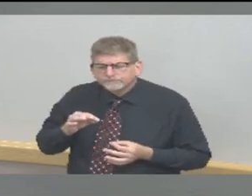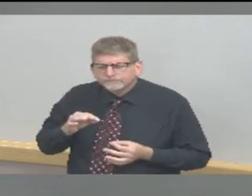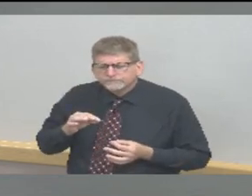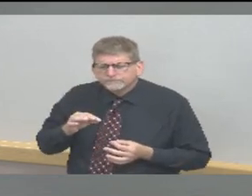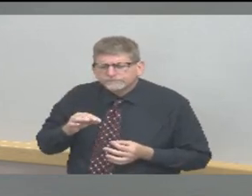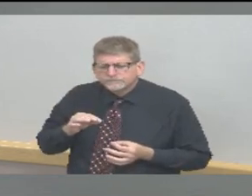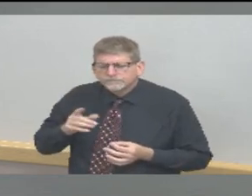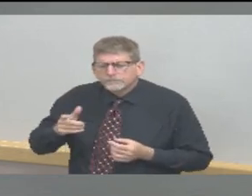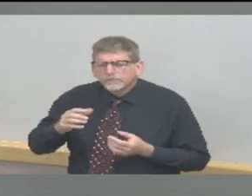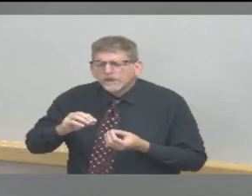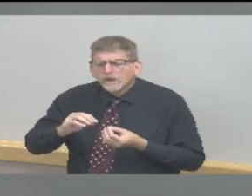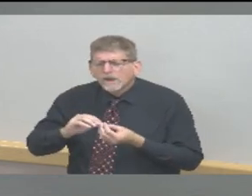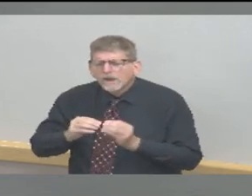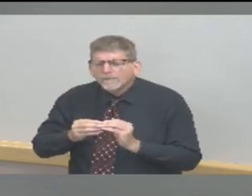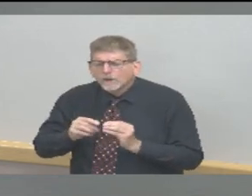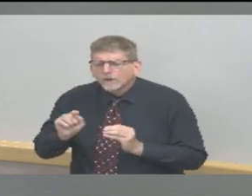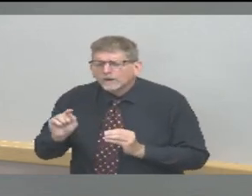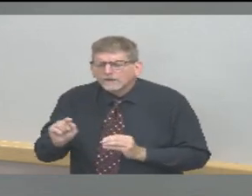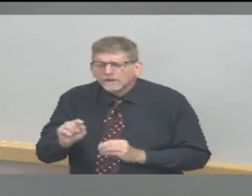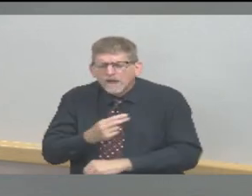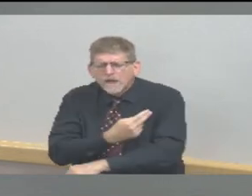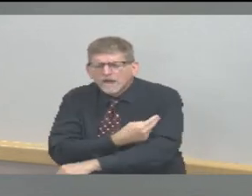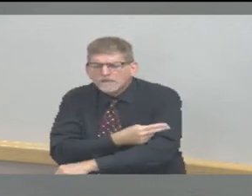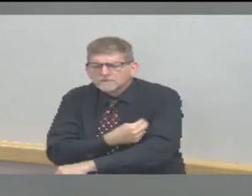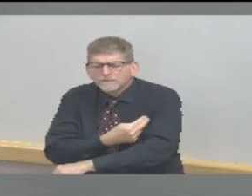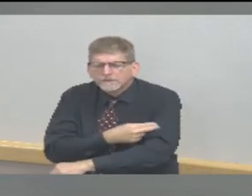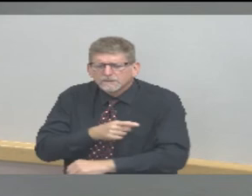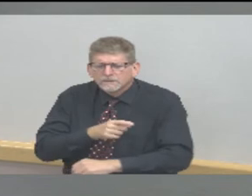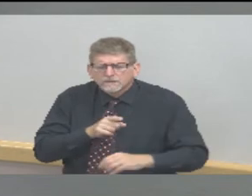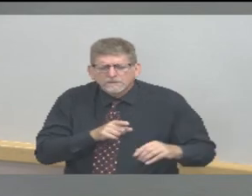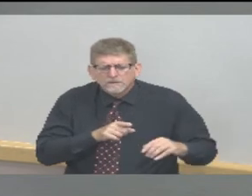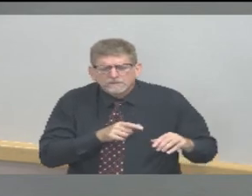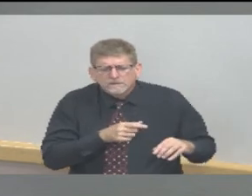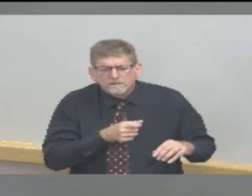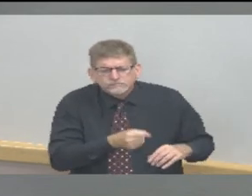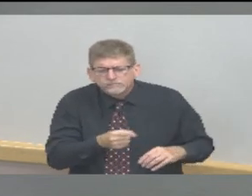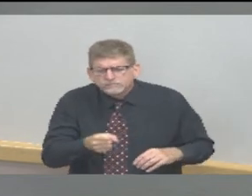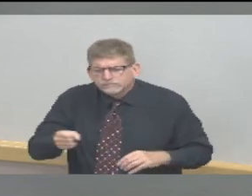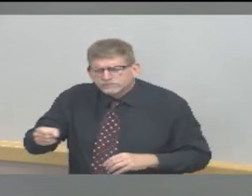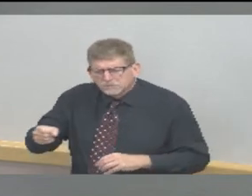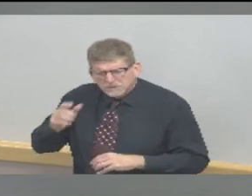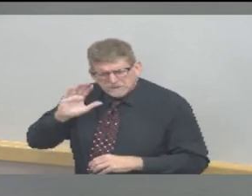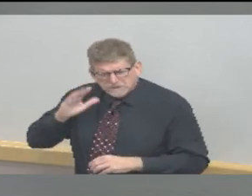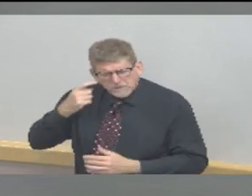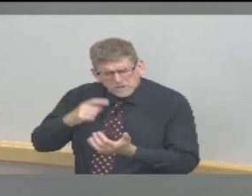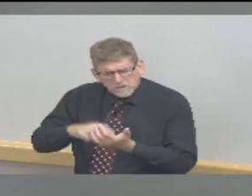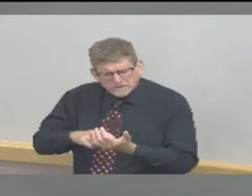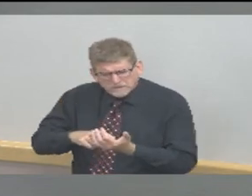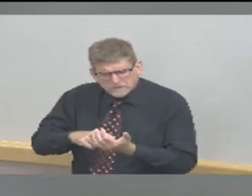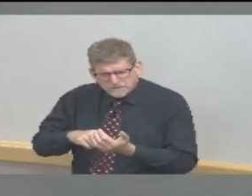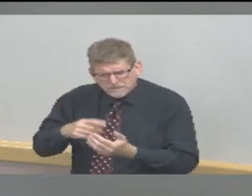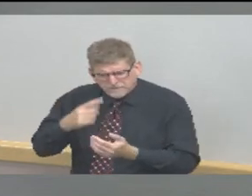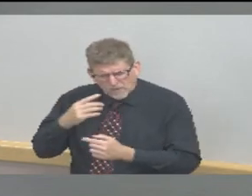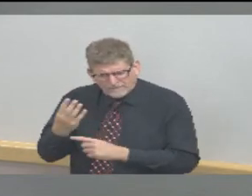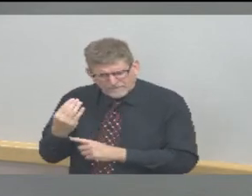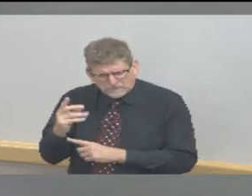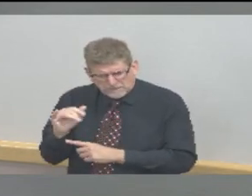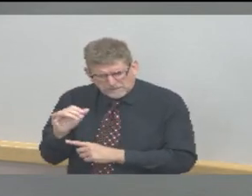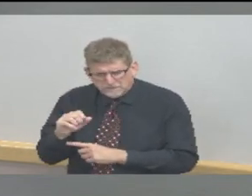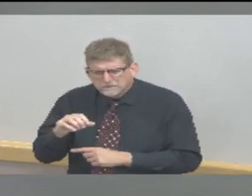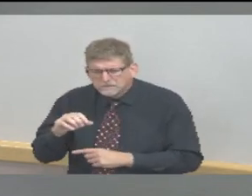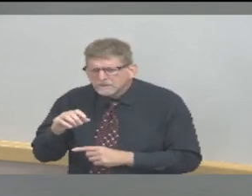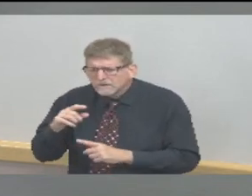hospitalizations for COVID-19 has decreased for 14 days. Is that criteria satisfied in Tippecanoe County?